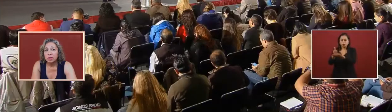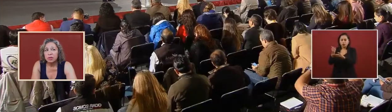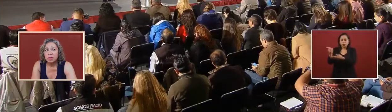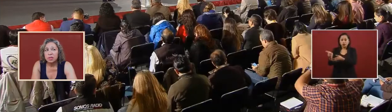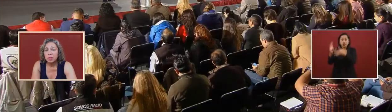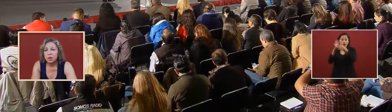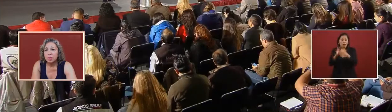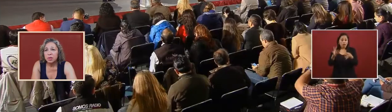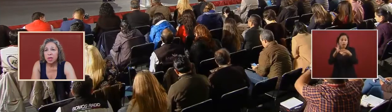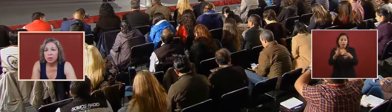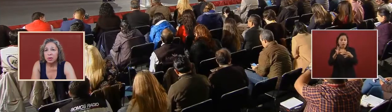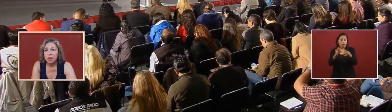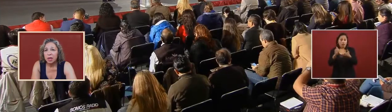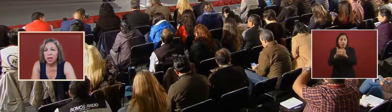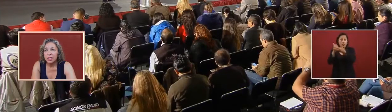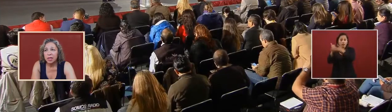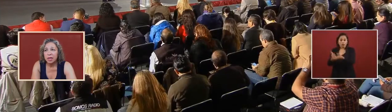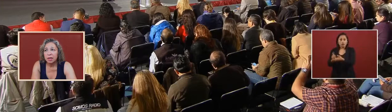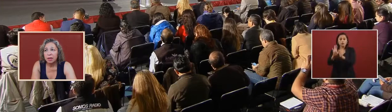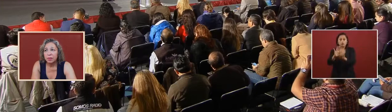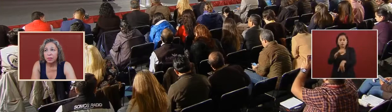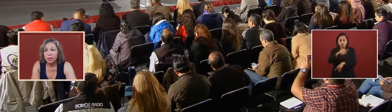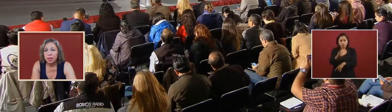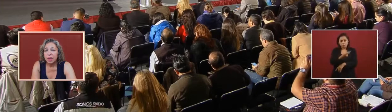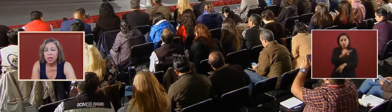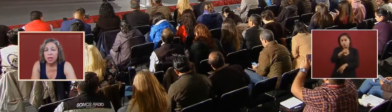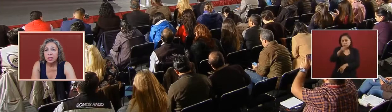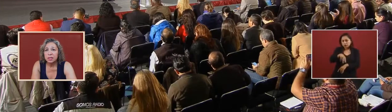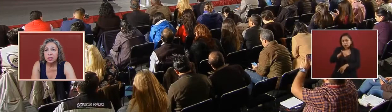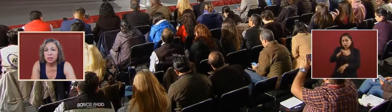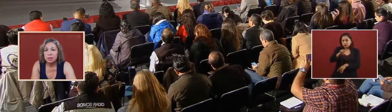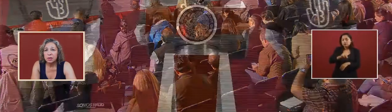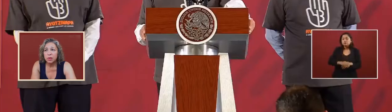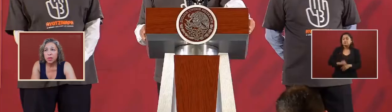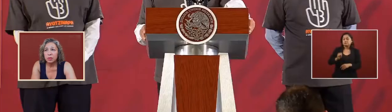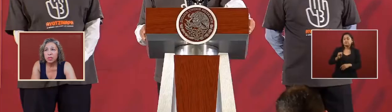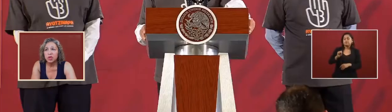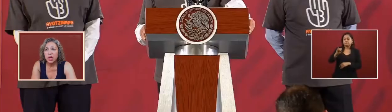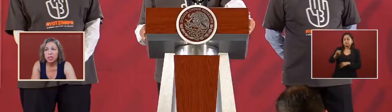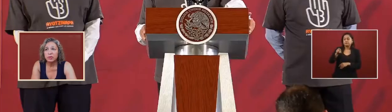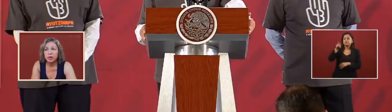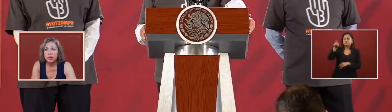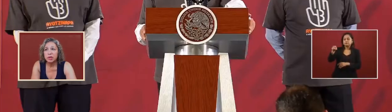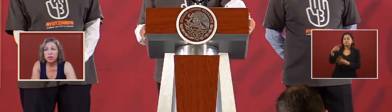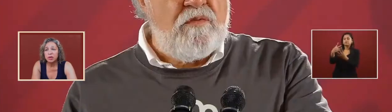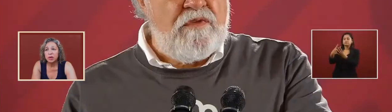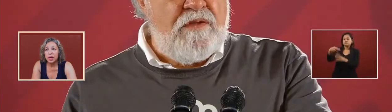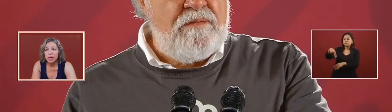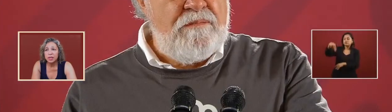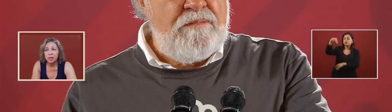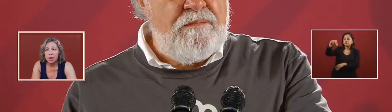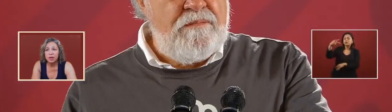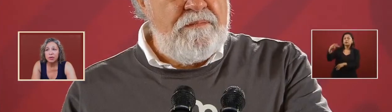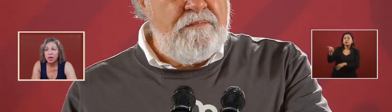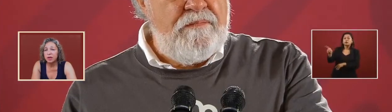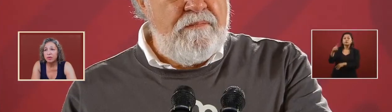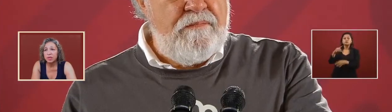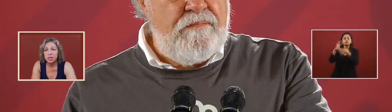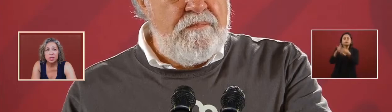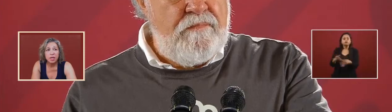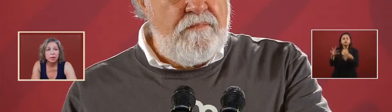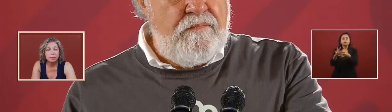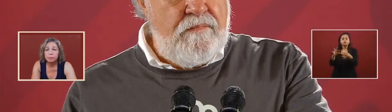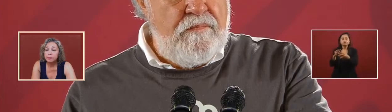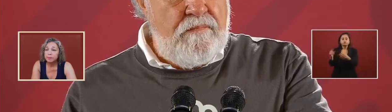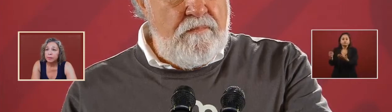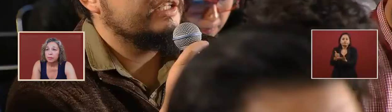so someone they were talking asking yes someone that was transferred to ask i do not have the